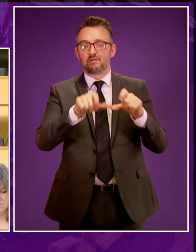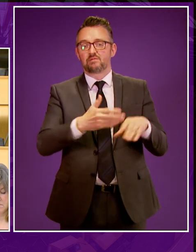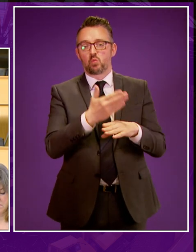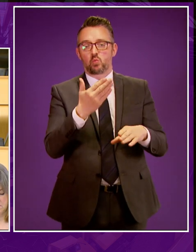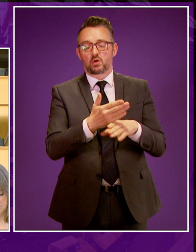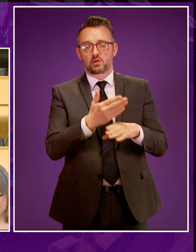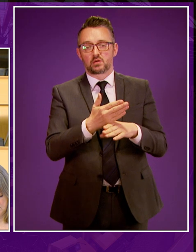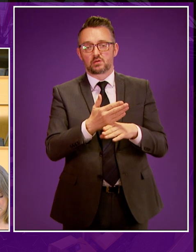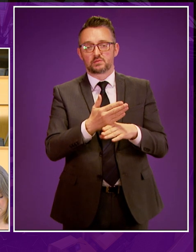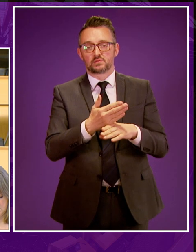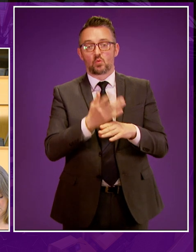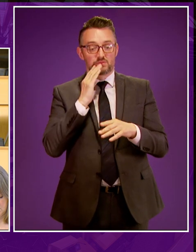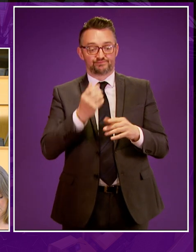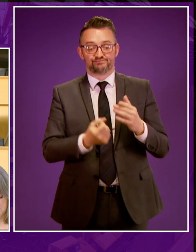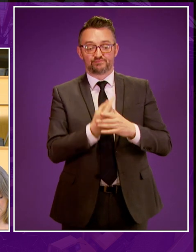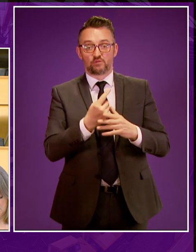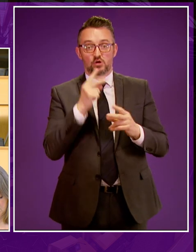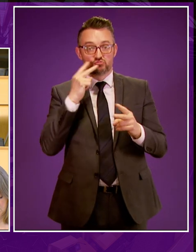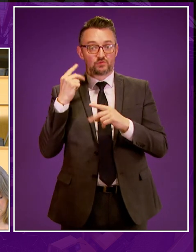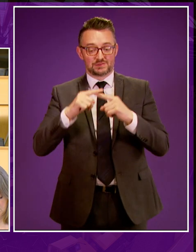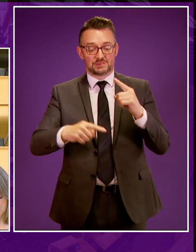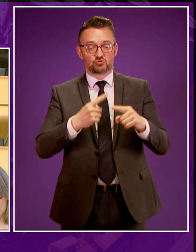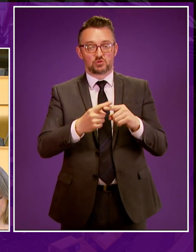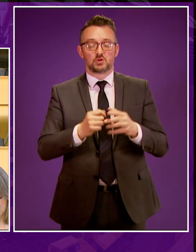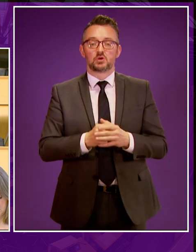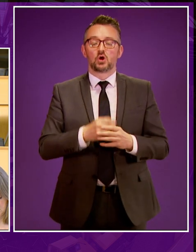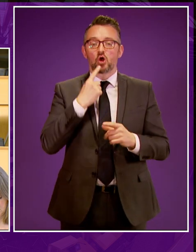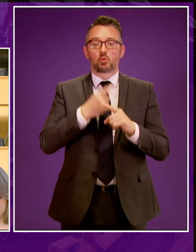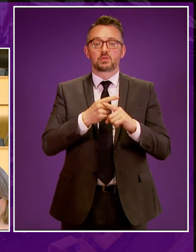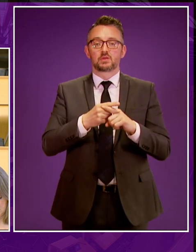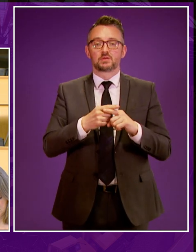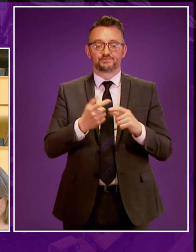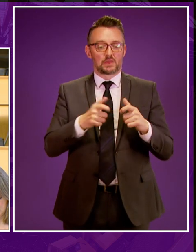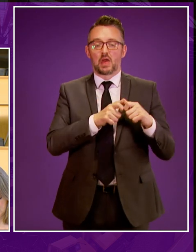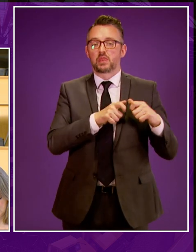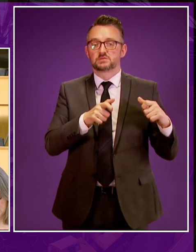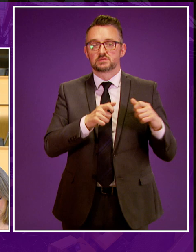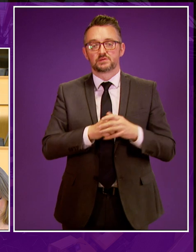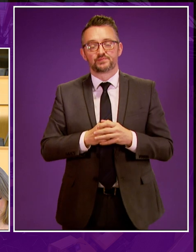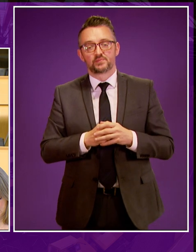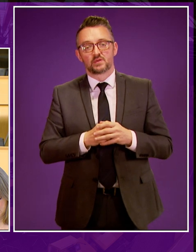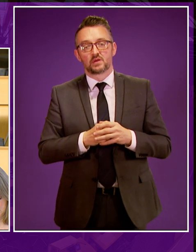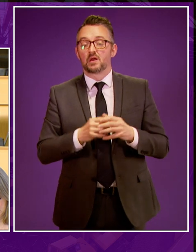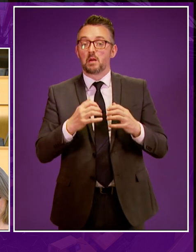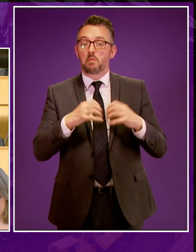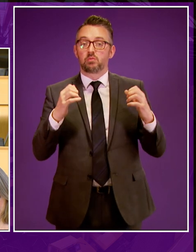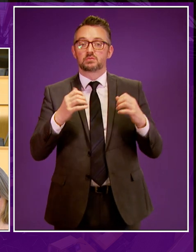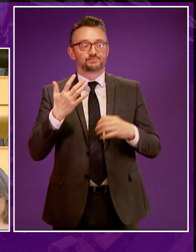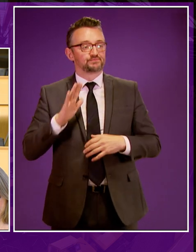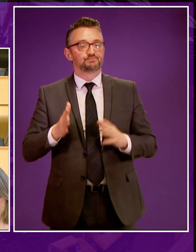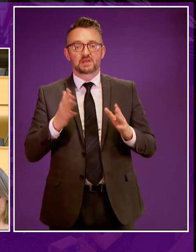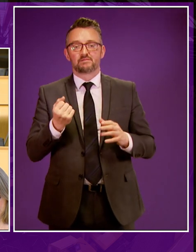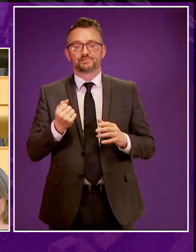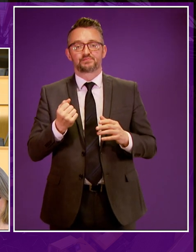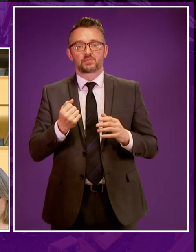up for review next year. On licensing, parliament needs to have powers over onshore oil and gas